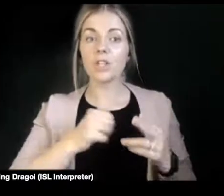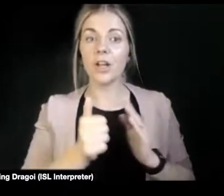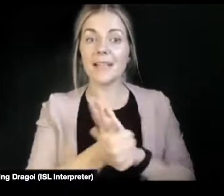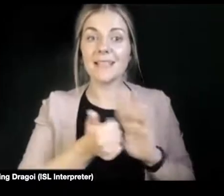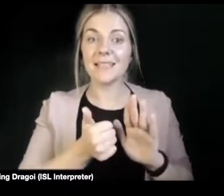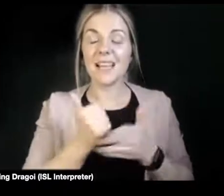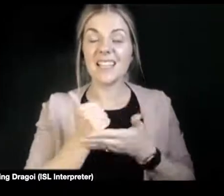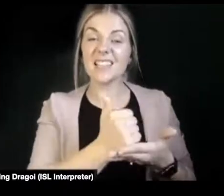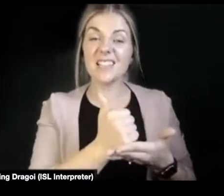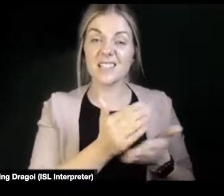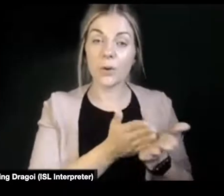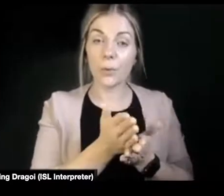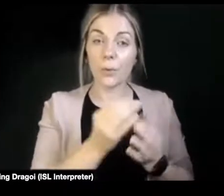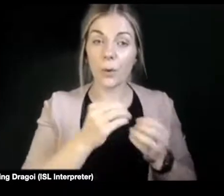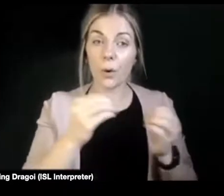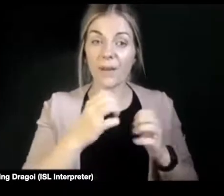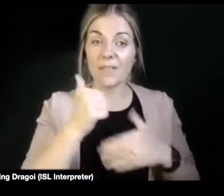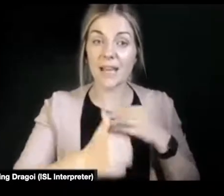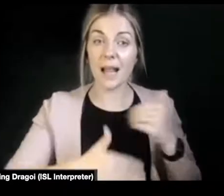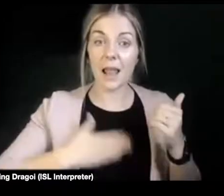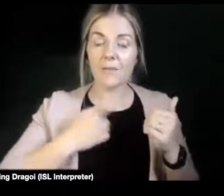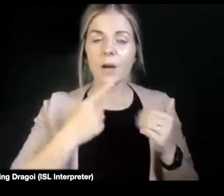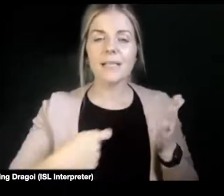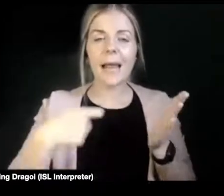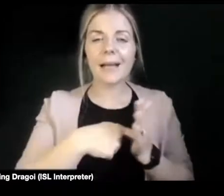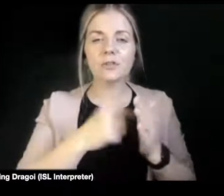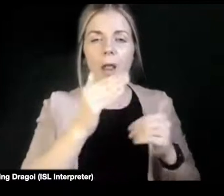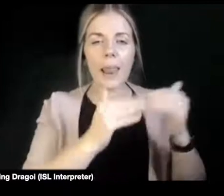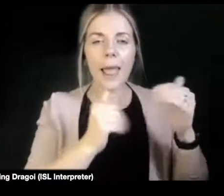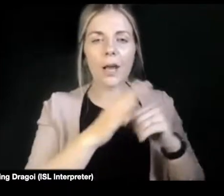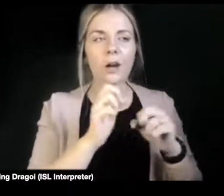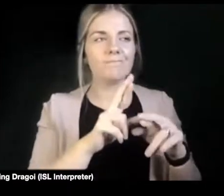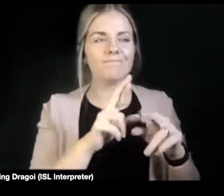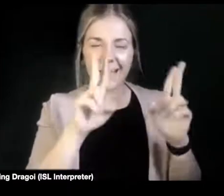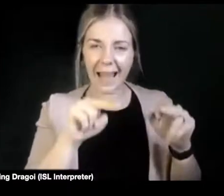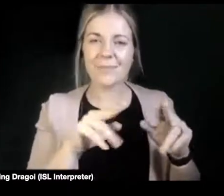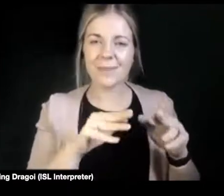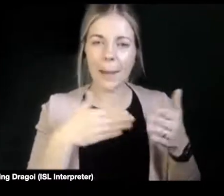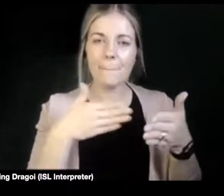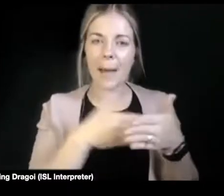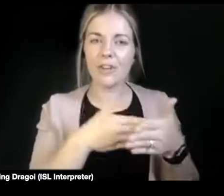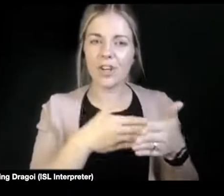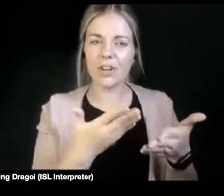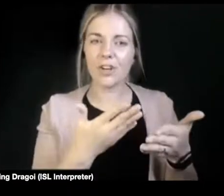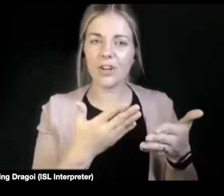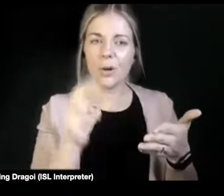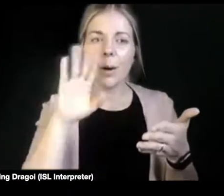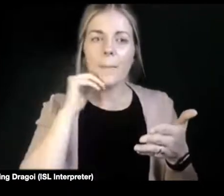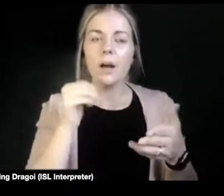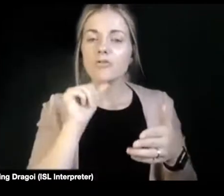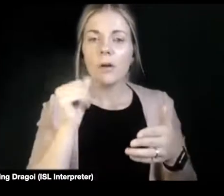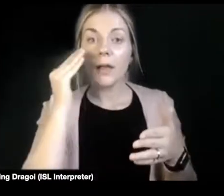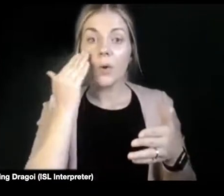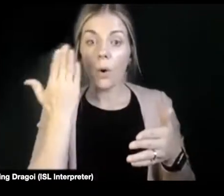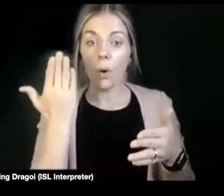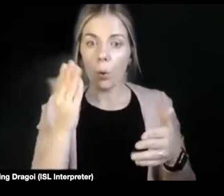this kind of extra layer of intervention that can be a barrier in itself because you don't know who the people, you know, you can't be